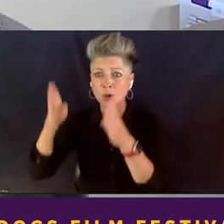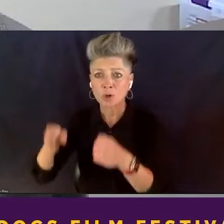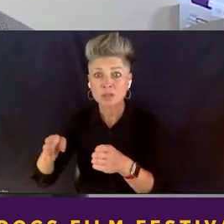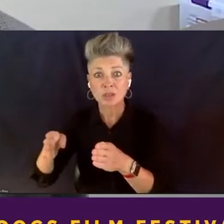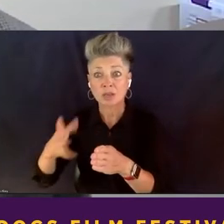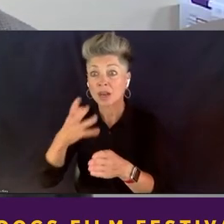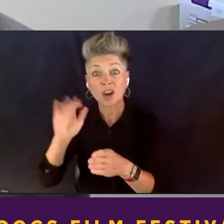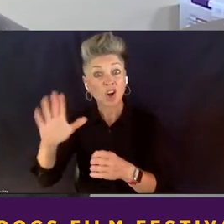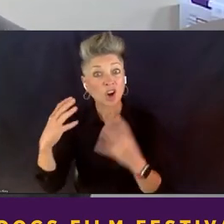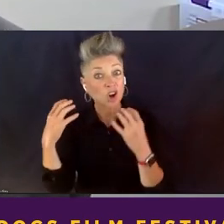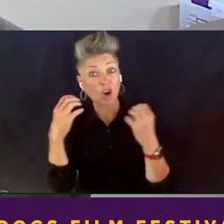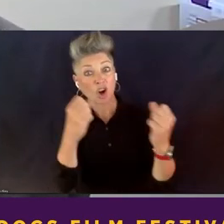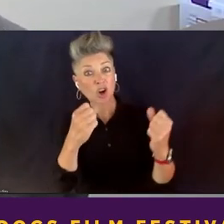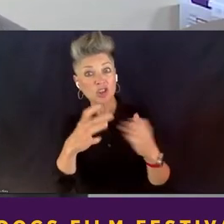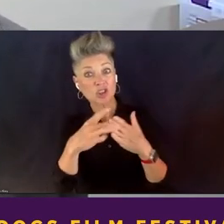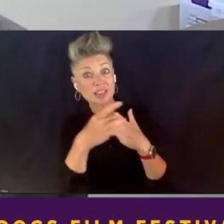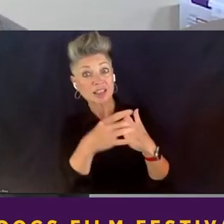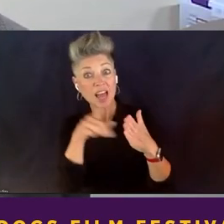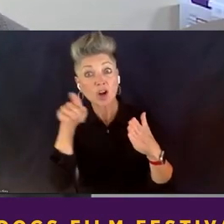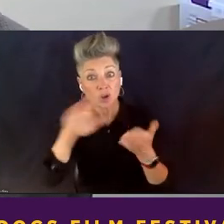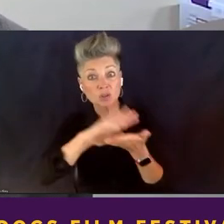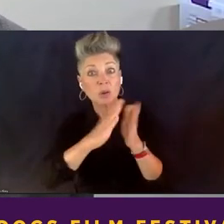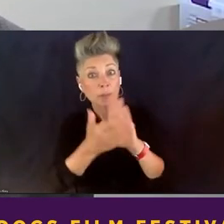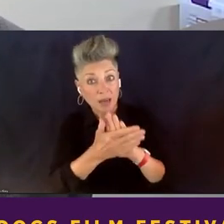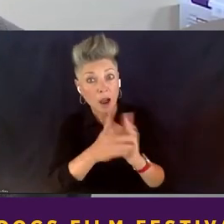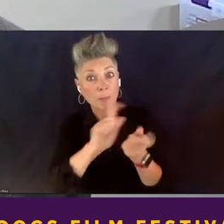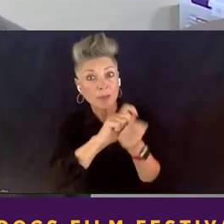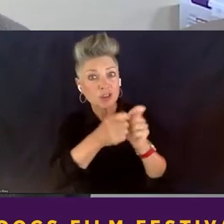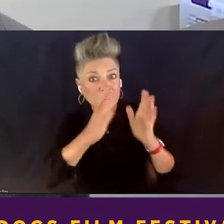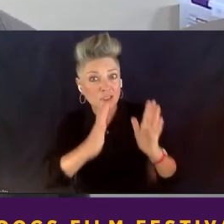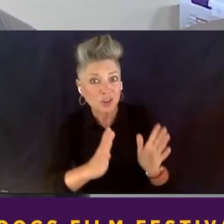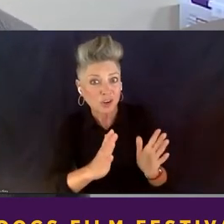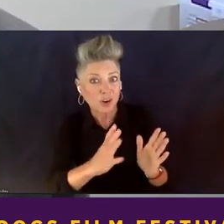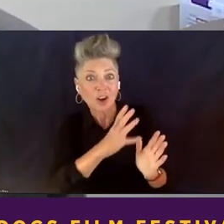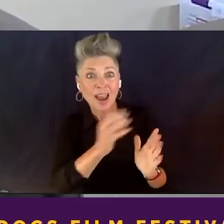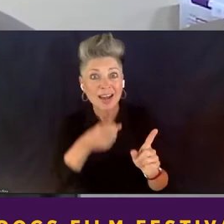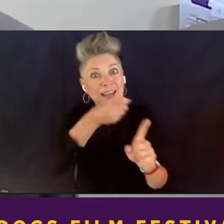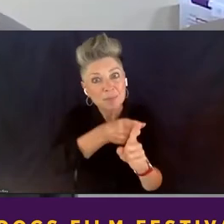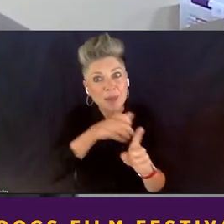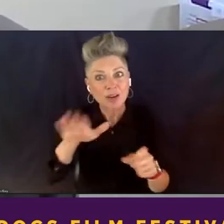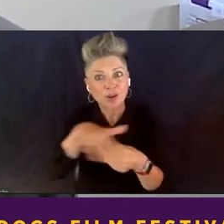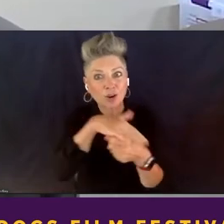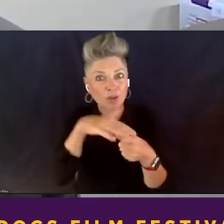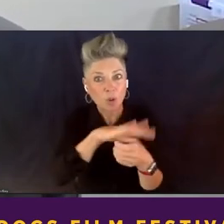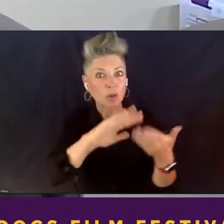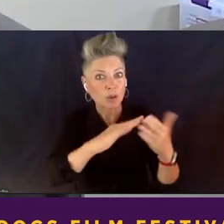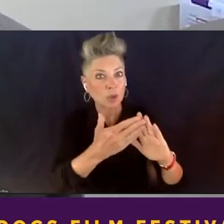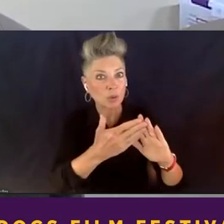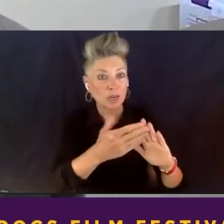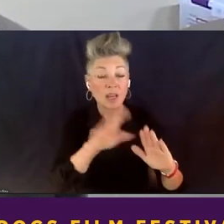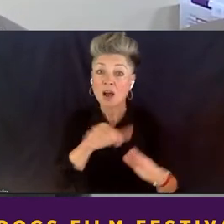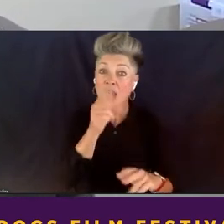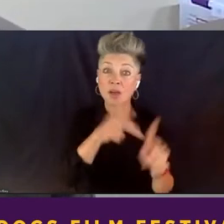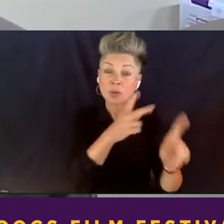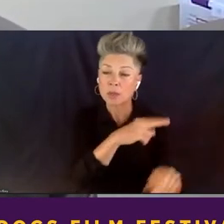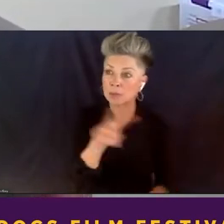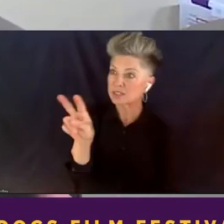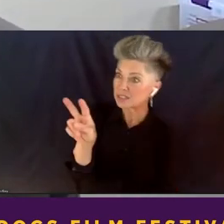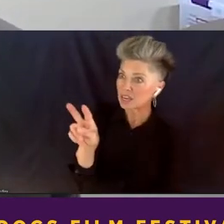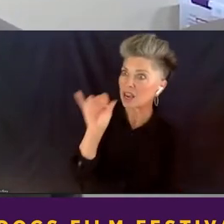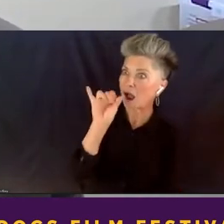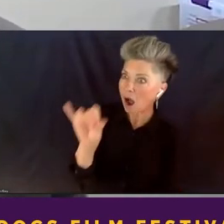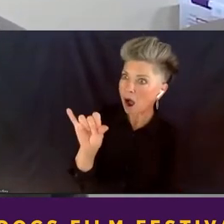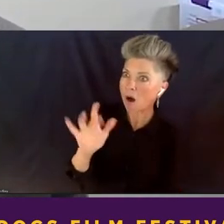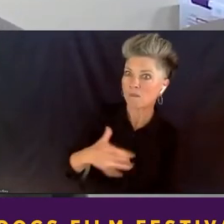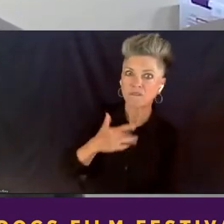to make change and impact her local community. So other people are able to draw inspiration from that. So when we